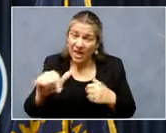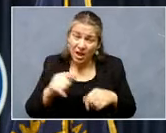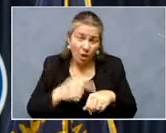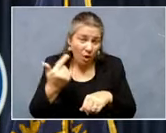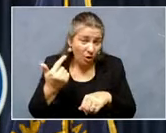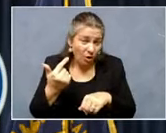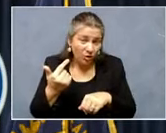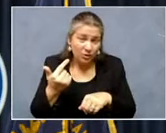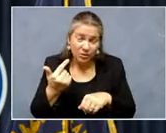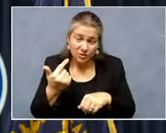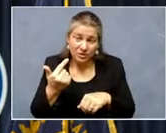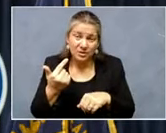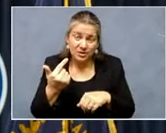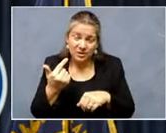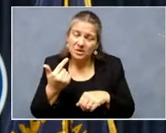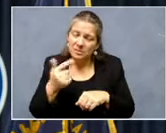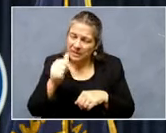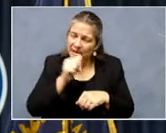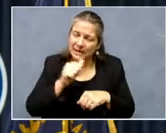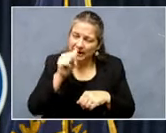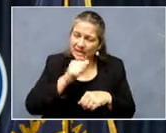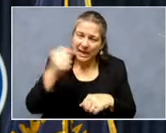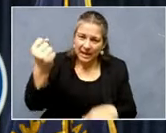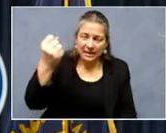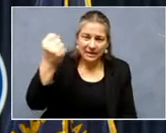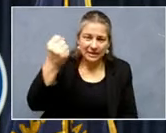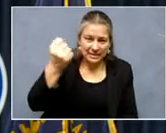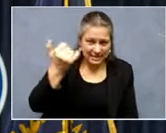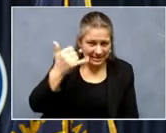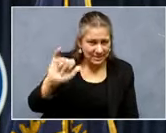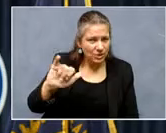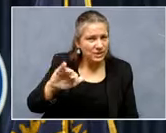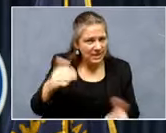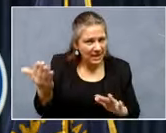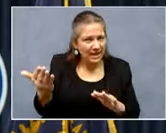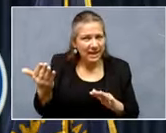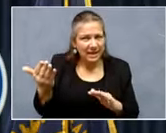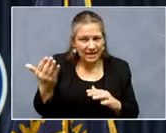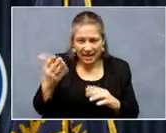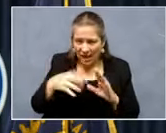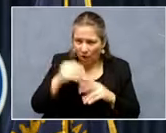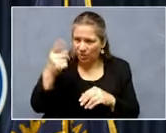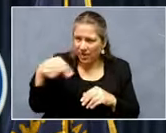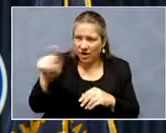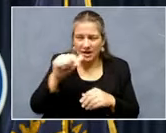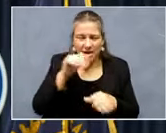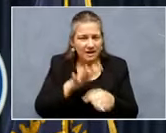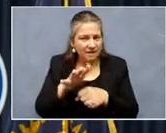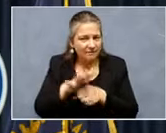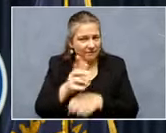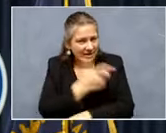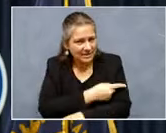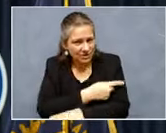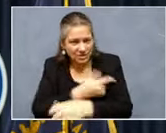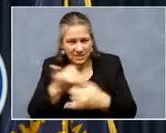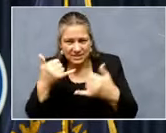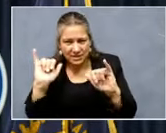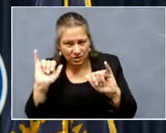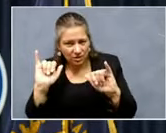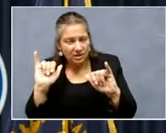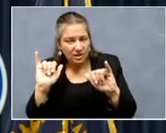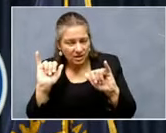certain places, but hang in there. Still a deadly variant out there, still not enough people vaccinated. But, um,